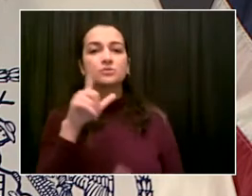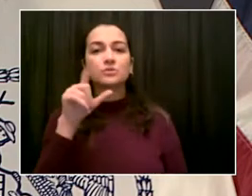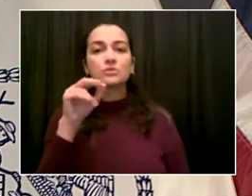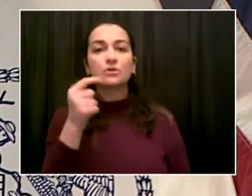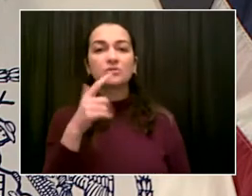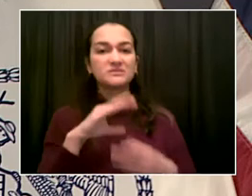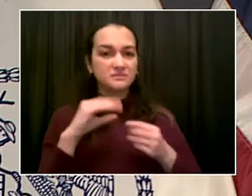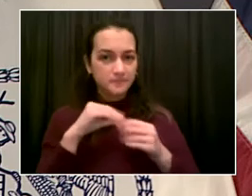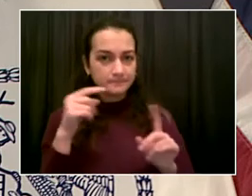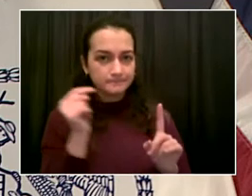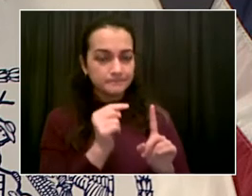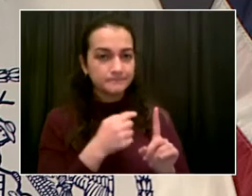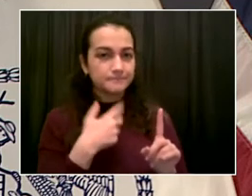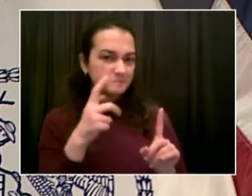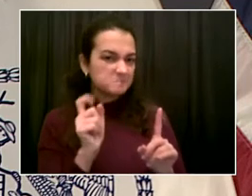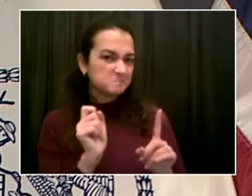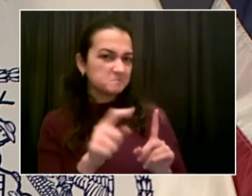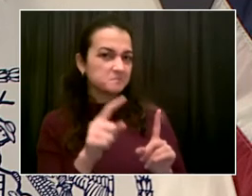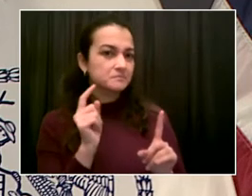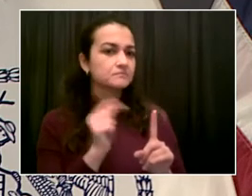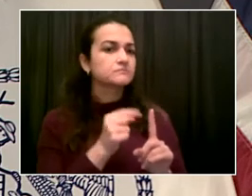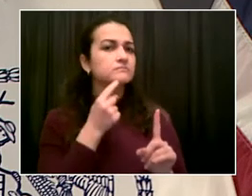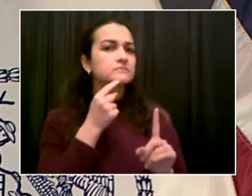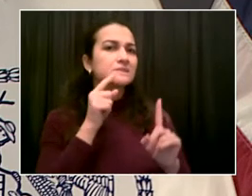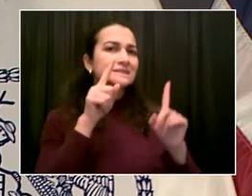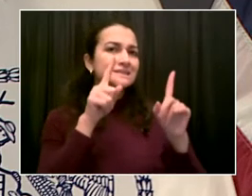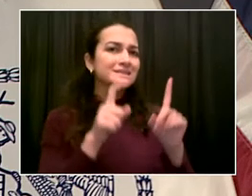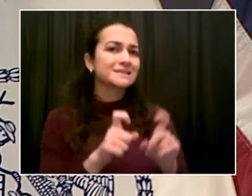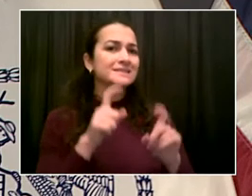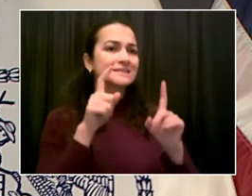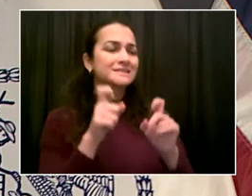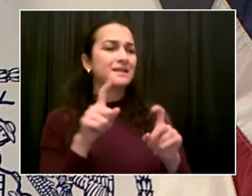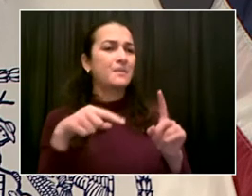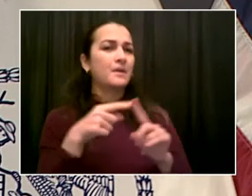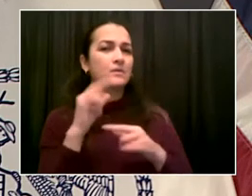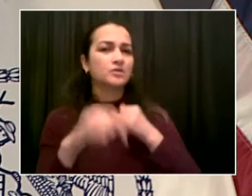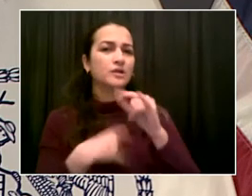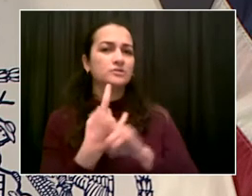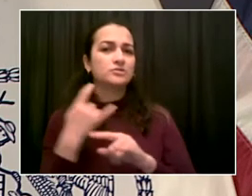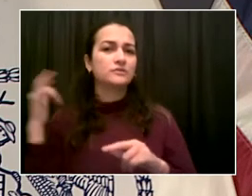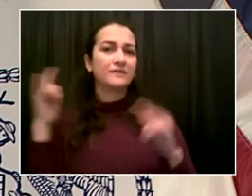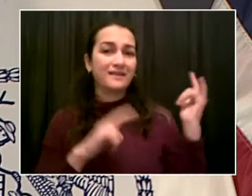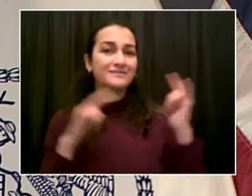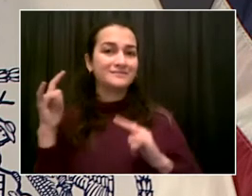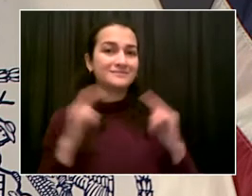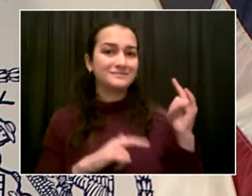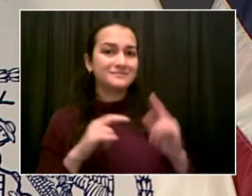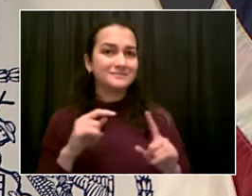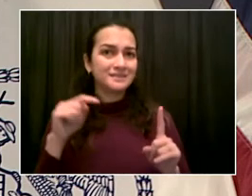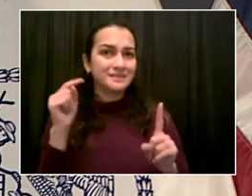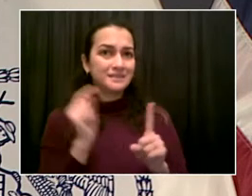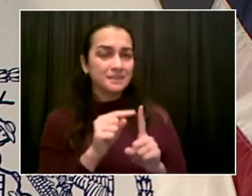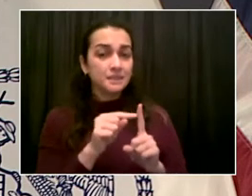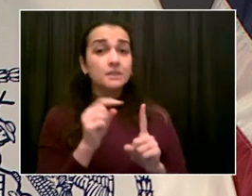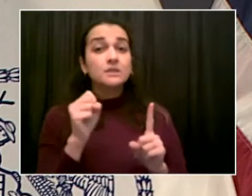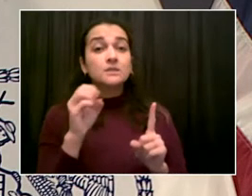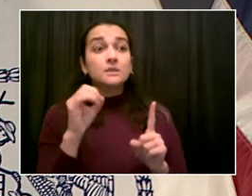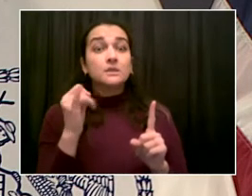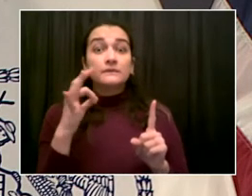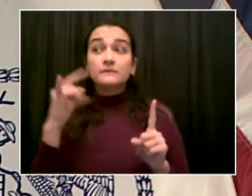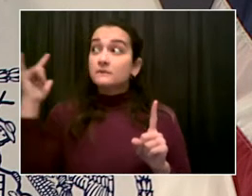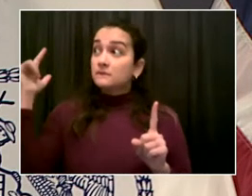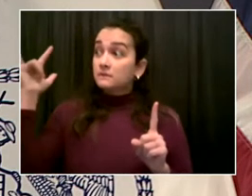to people coming into the city. Are those tests required? And does the city at this point have the power to